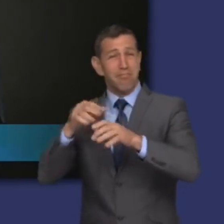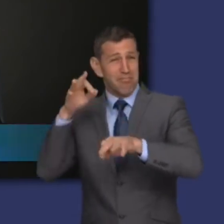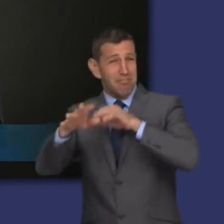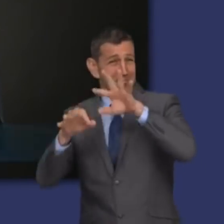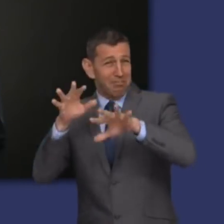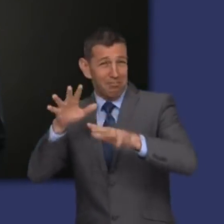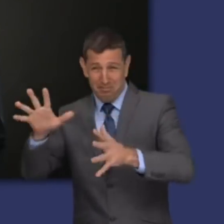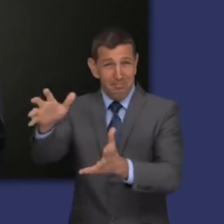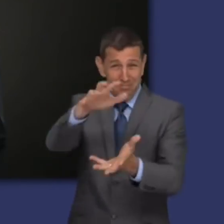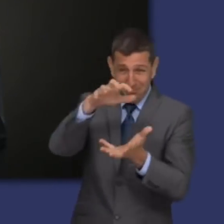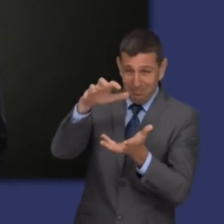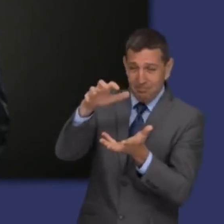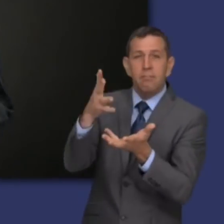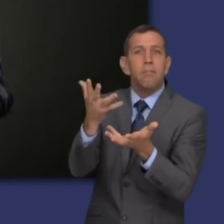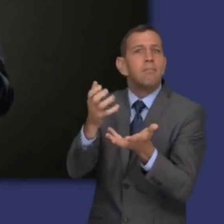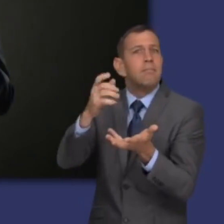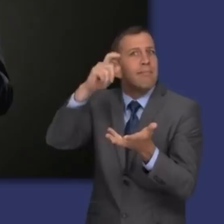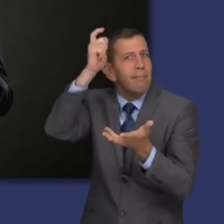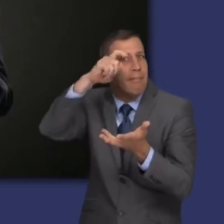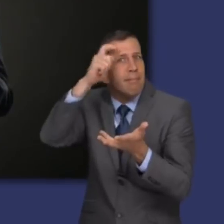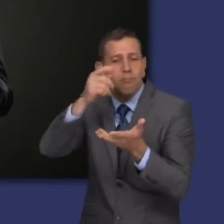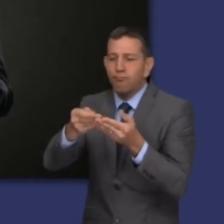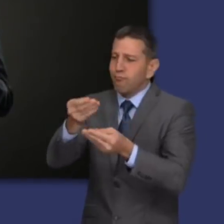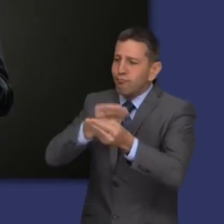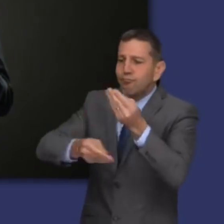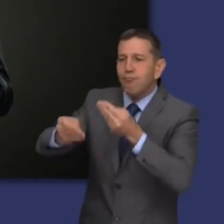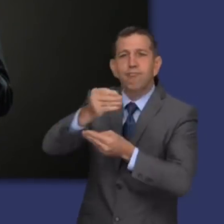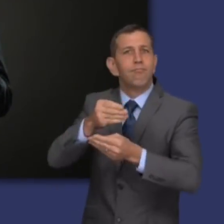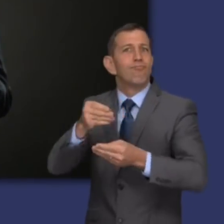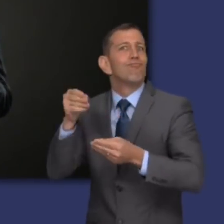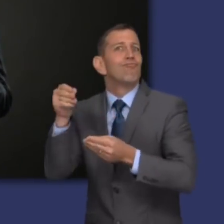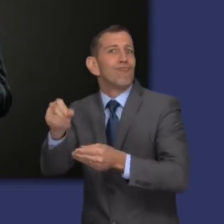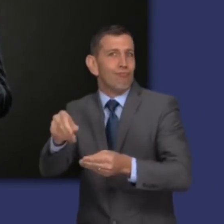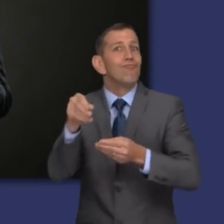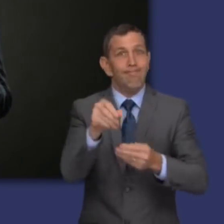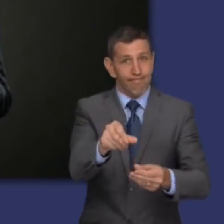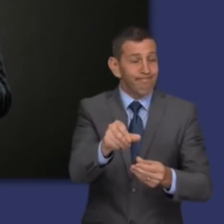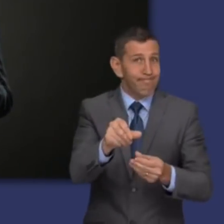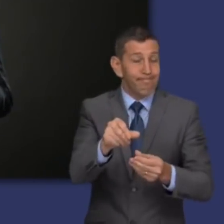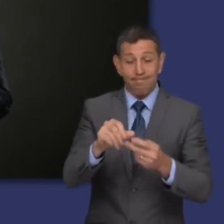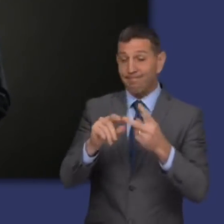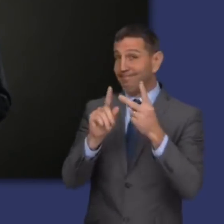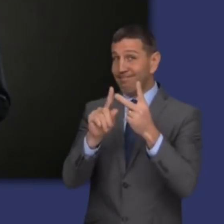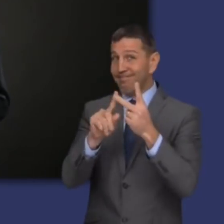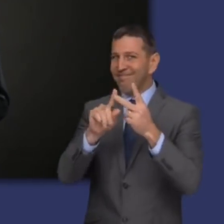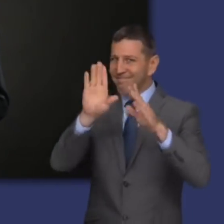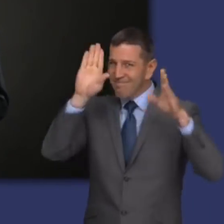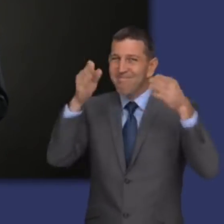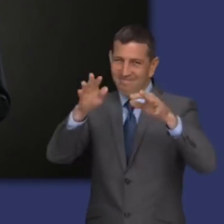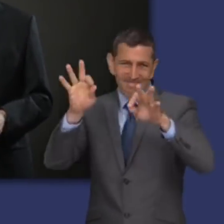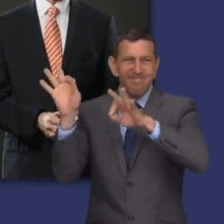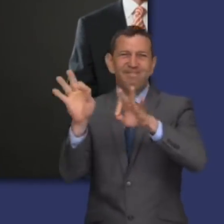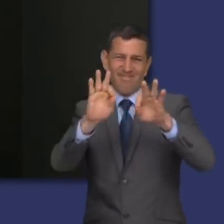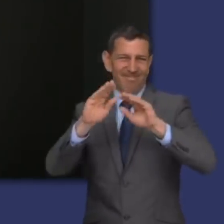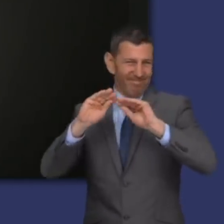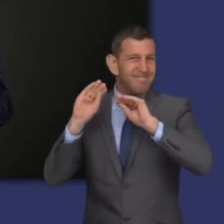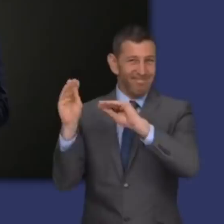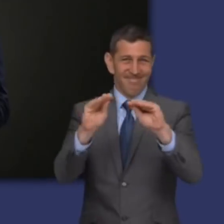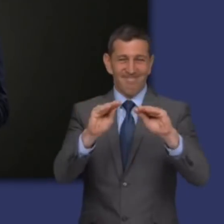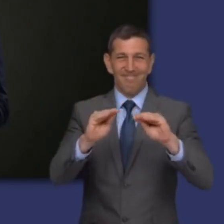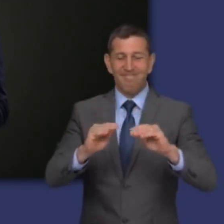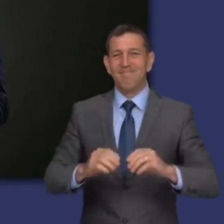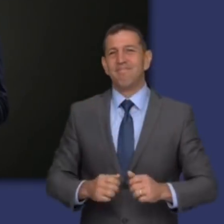the best use of dedicated funds, but ultimately giving even greater emphasis on the preaching and the teaching work.